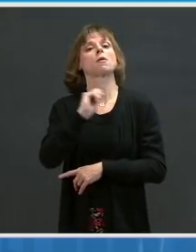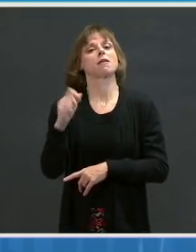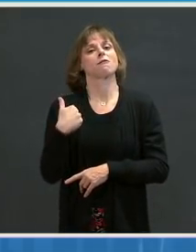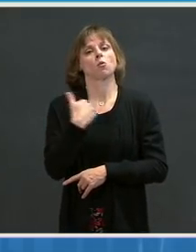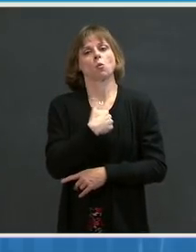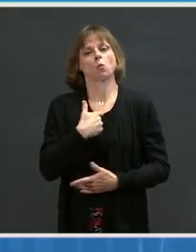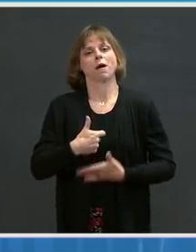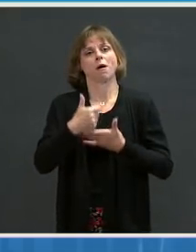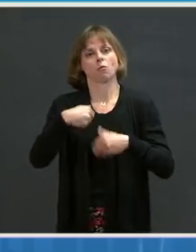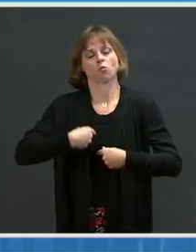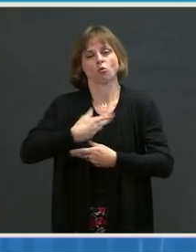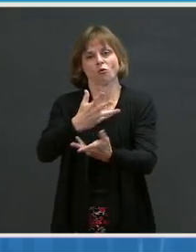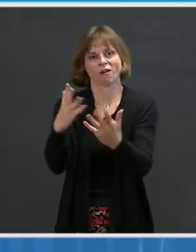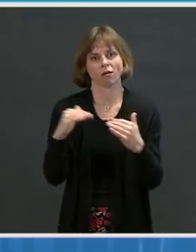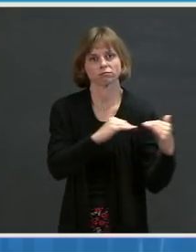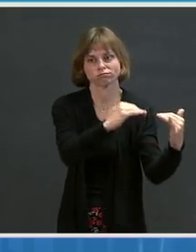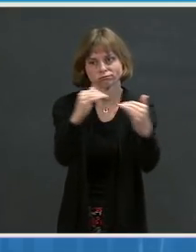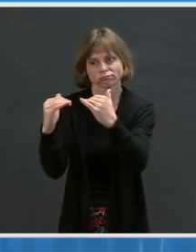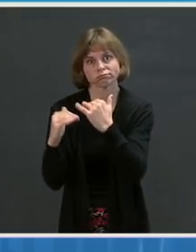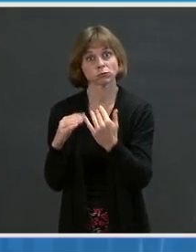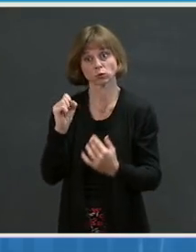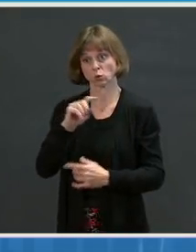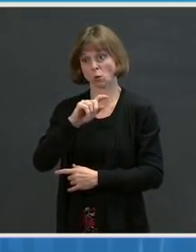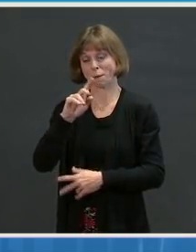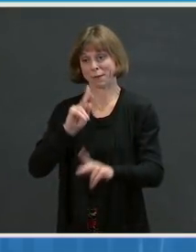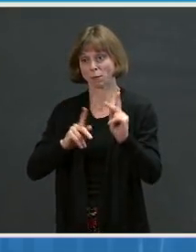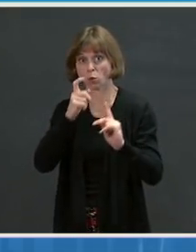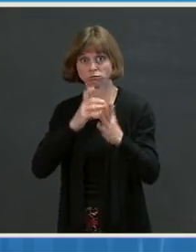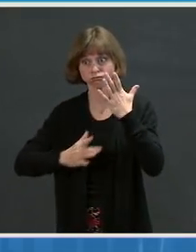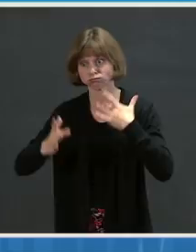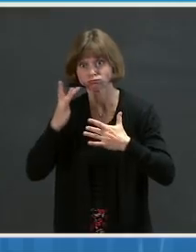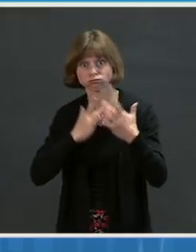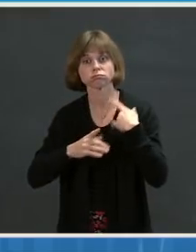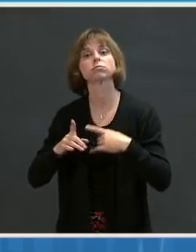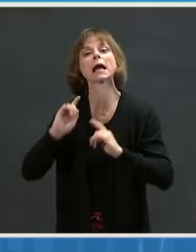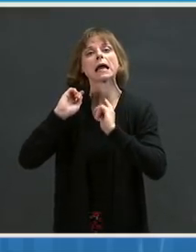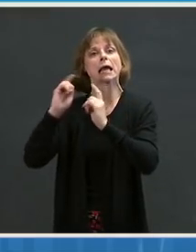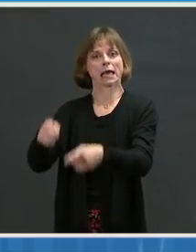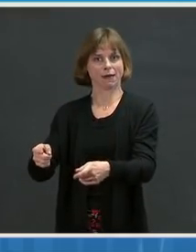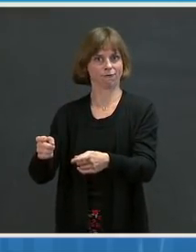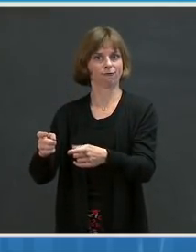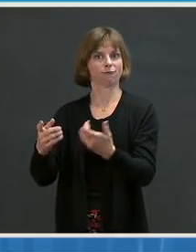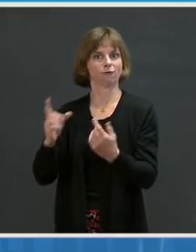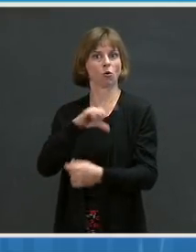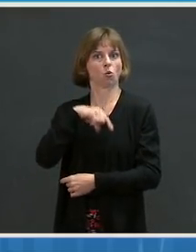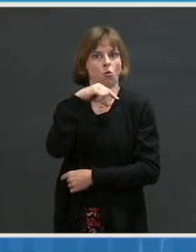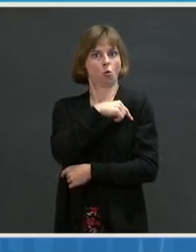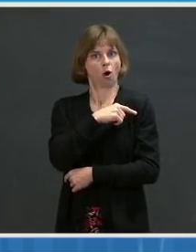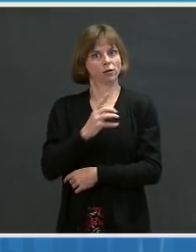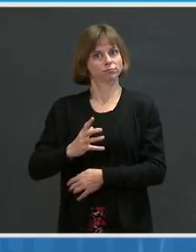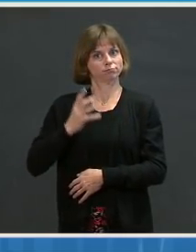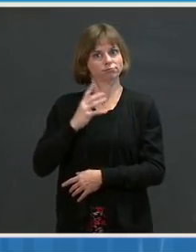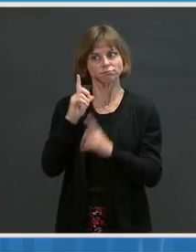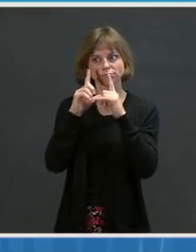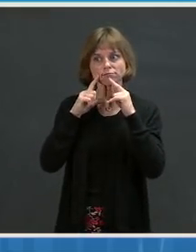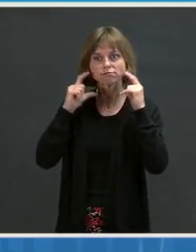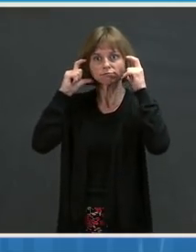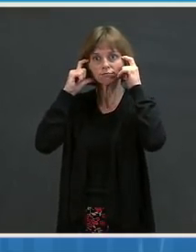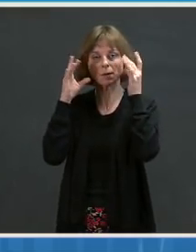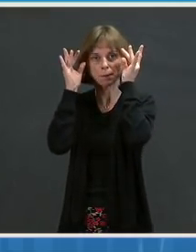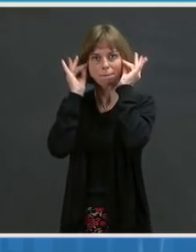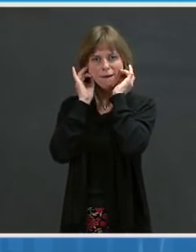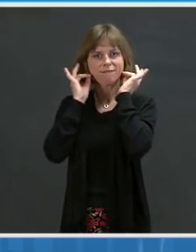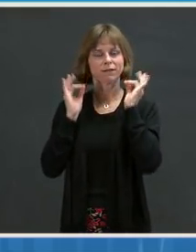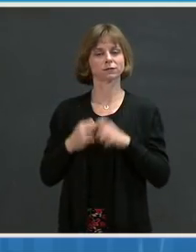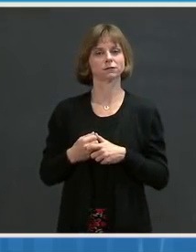field, giving vulnerable populations quality, well-fitting masks. When President Biden delivered his inaugural